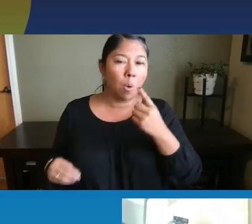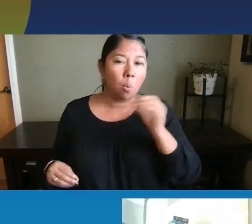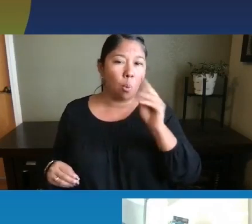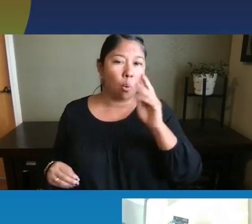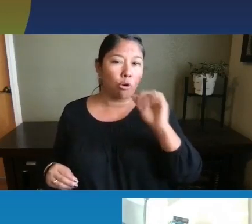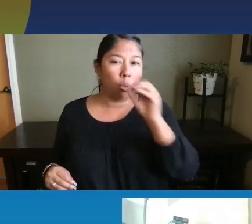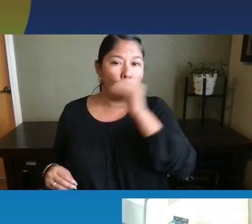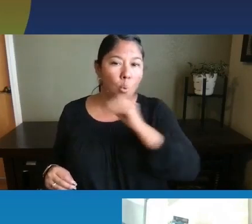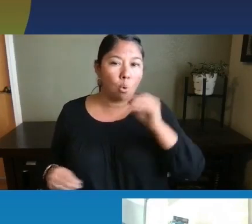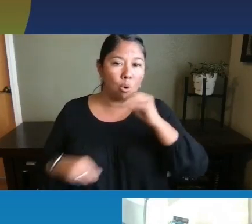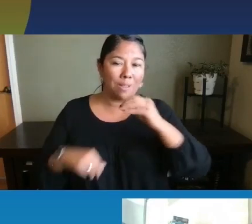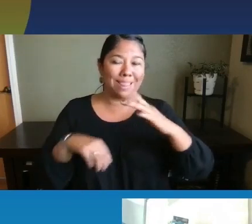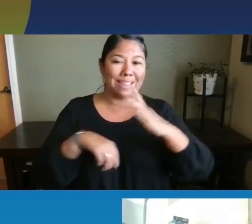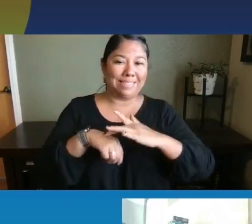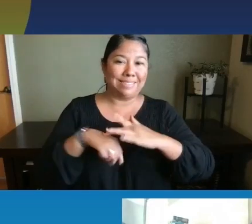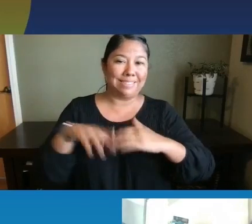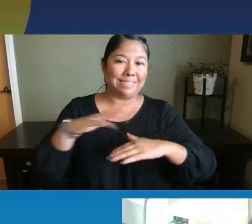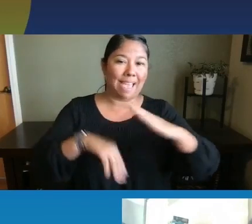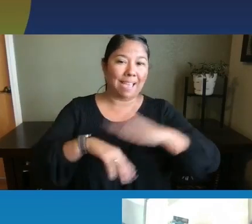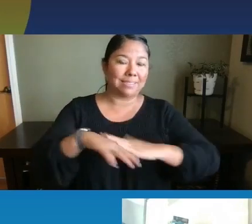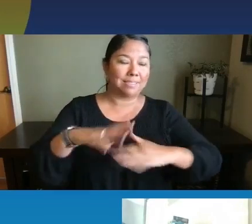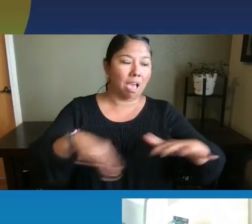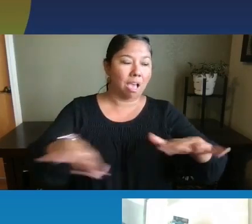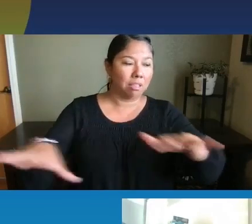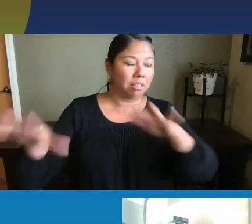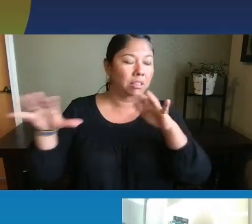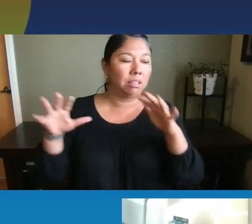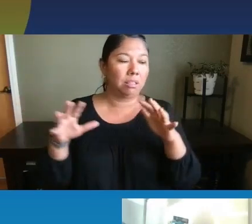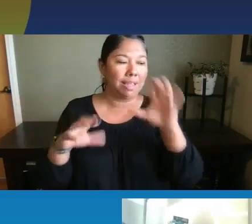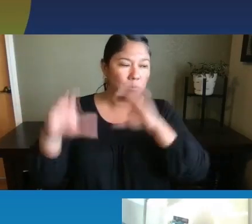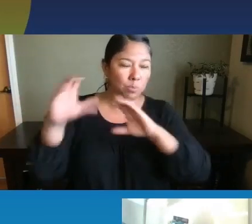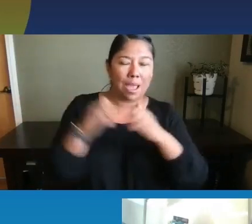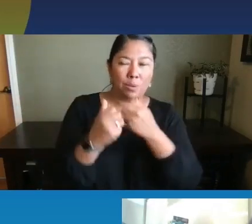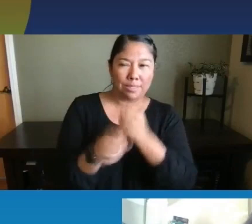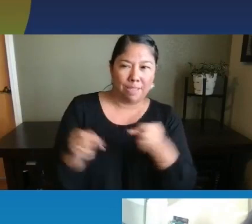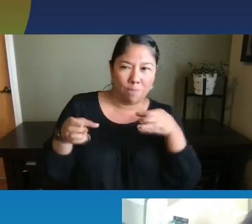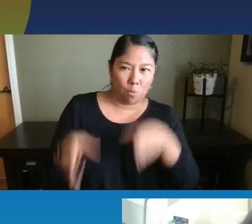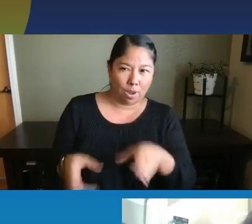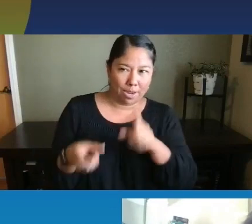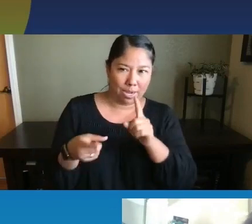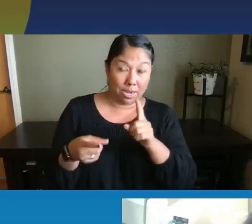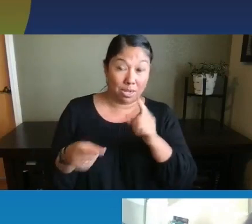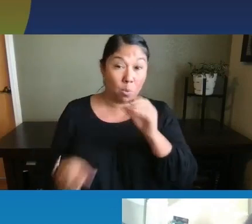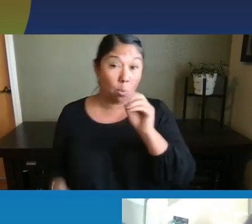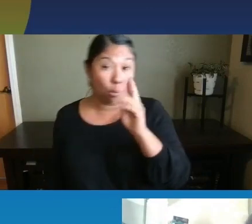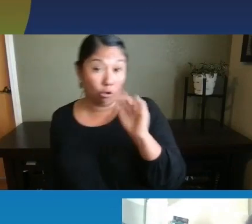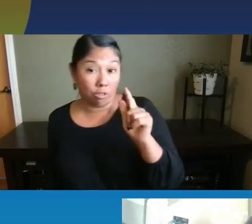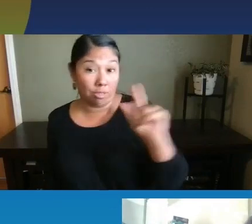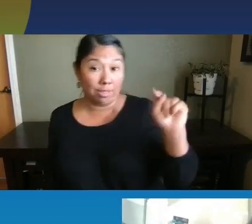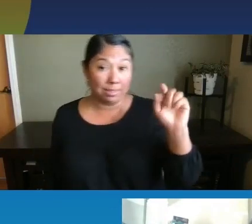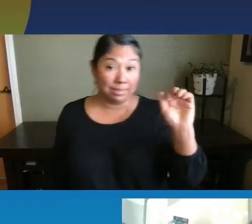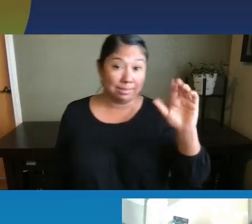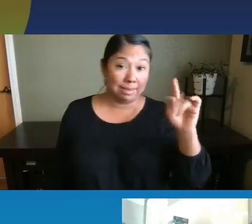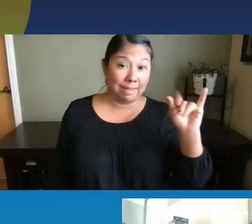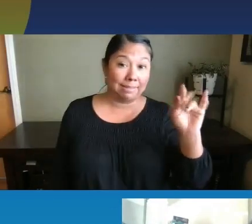and safe ways to advance this? Should you say oral tactile? Mm-hmm. Oral and